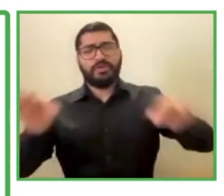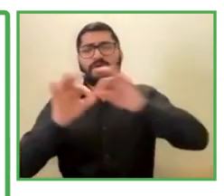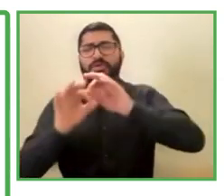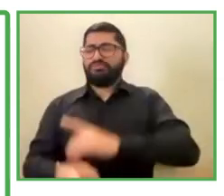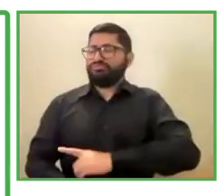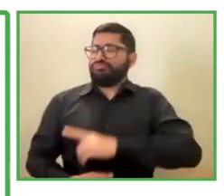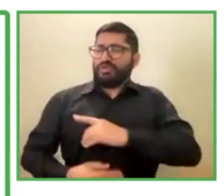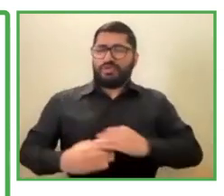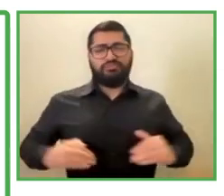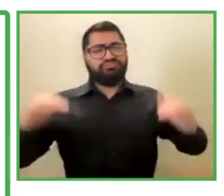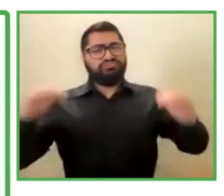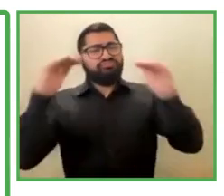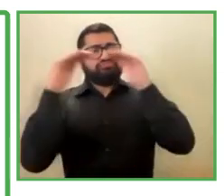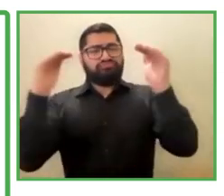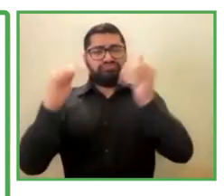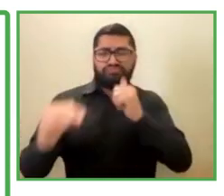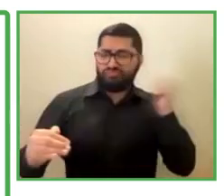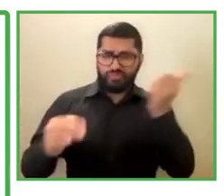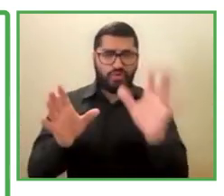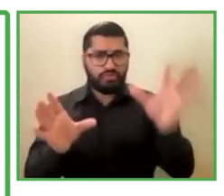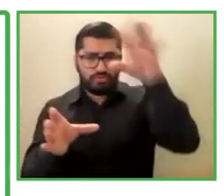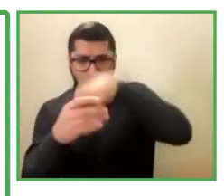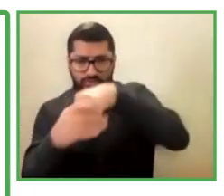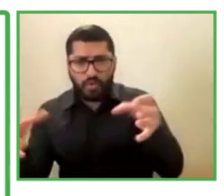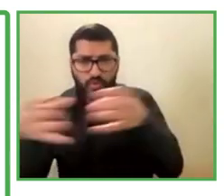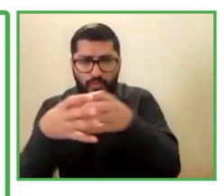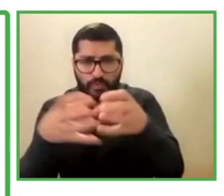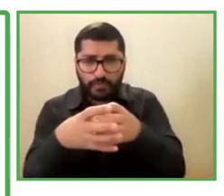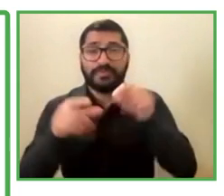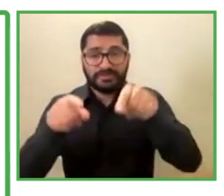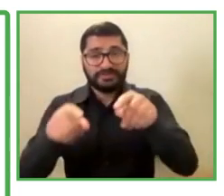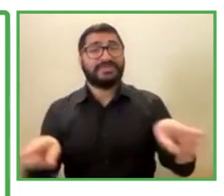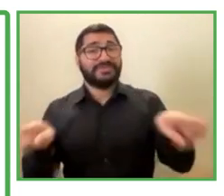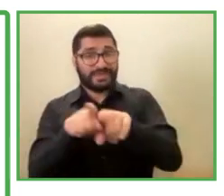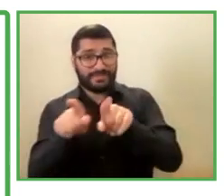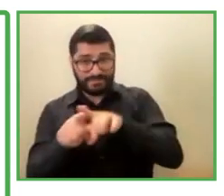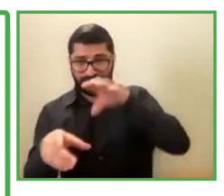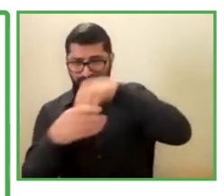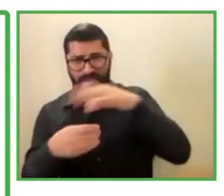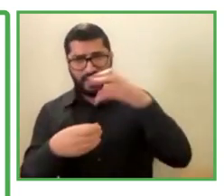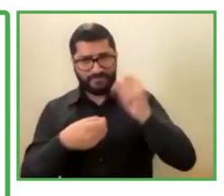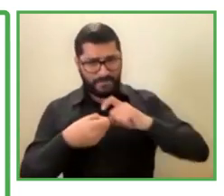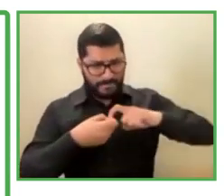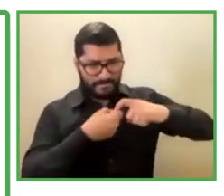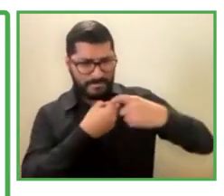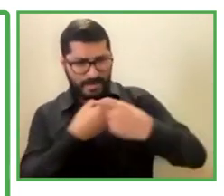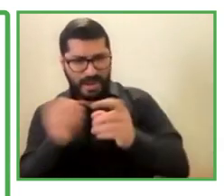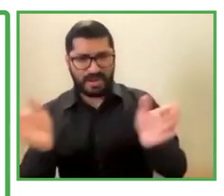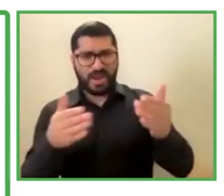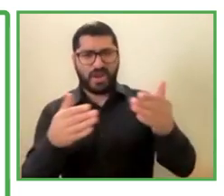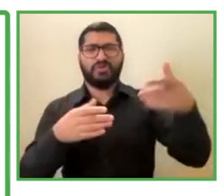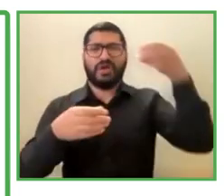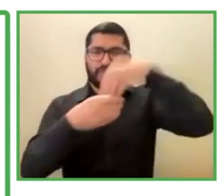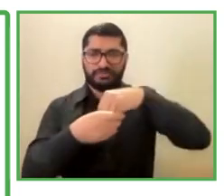people that are part of society and that are part of Carlos Sanders. We also seek to create